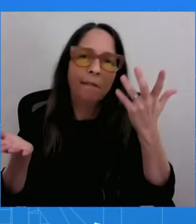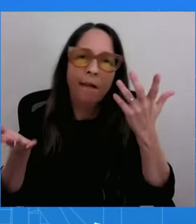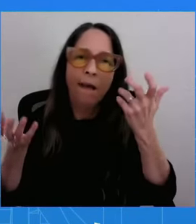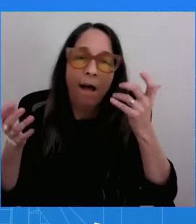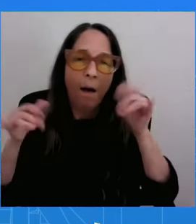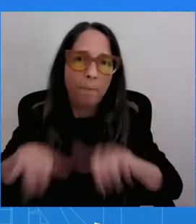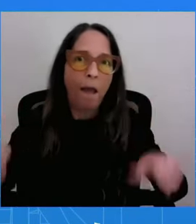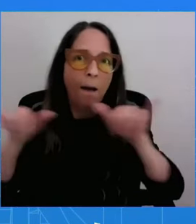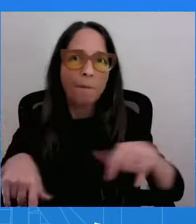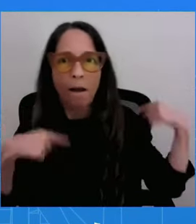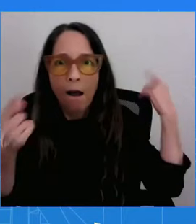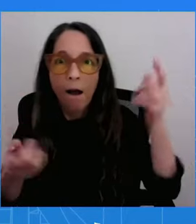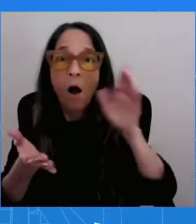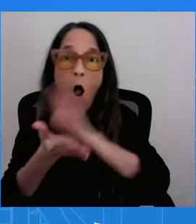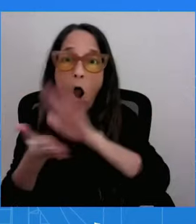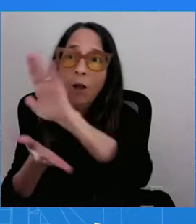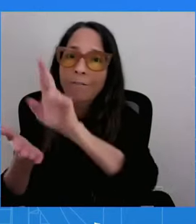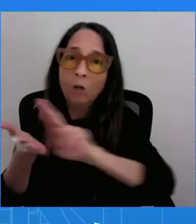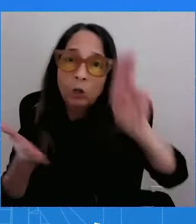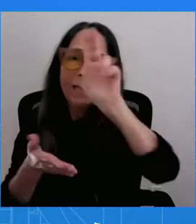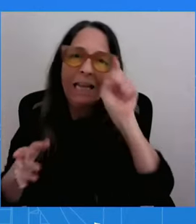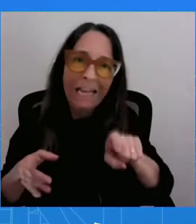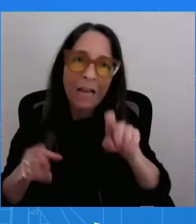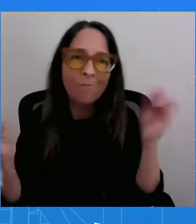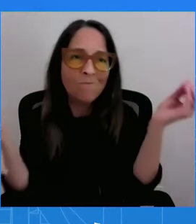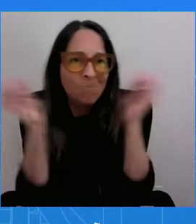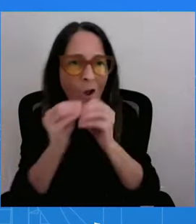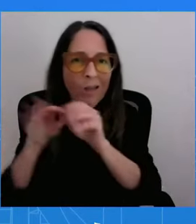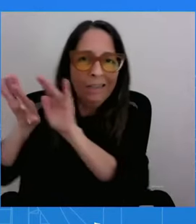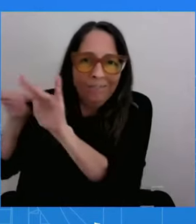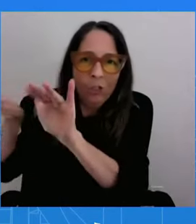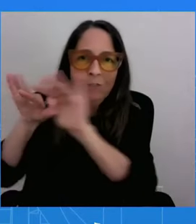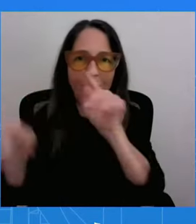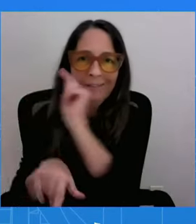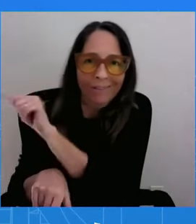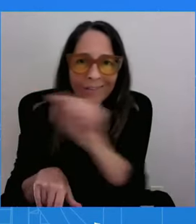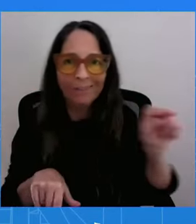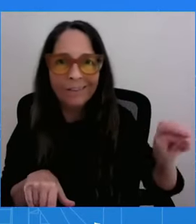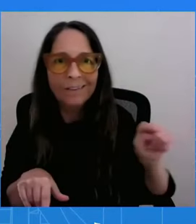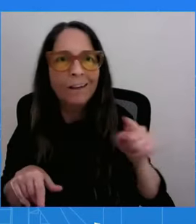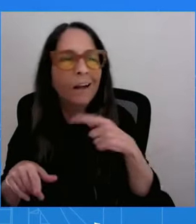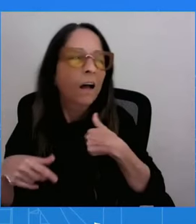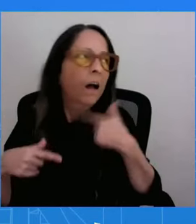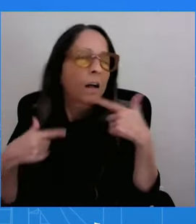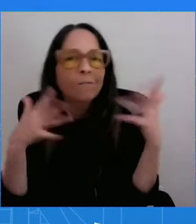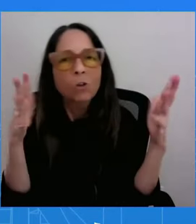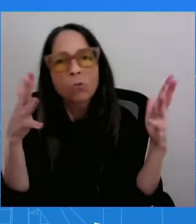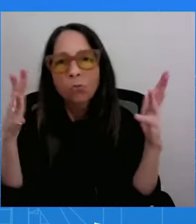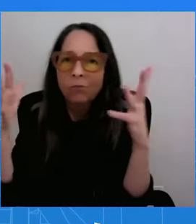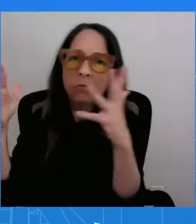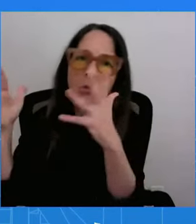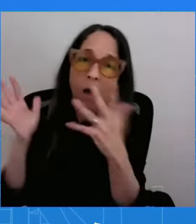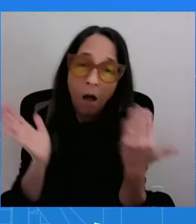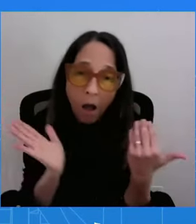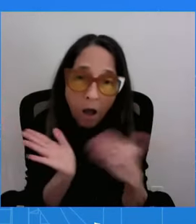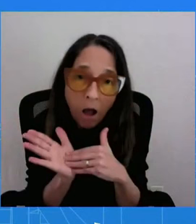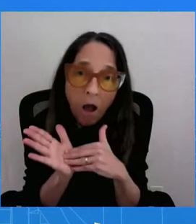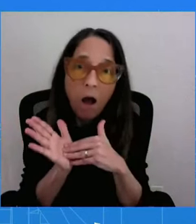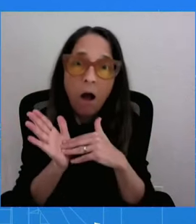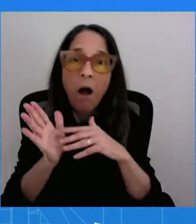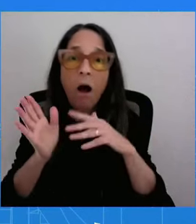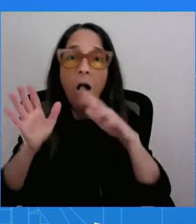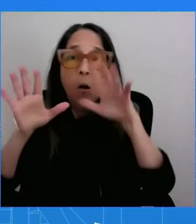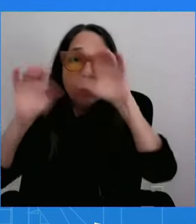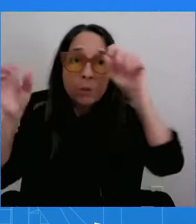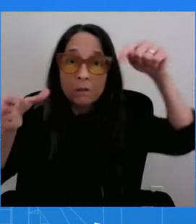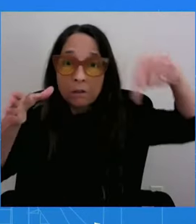diverse environments. I just talked about the importance of this administration and being diverse and representing the majority of this country and what this